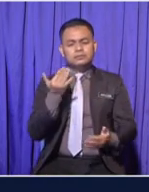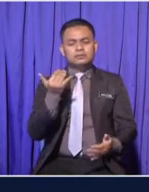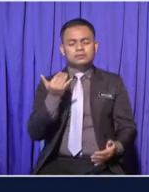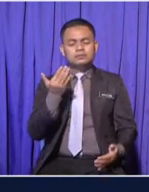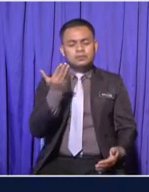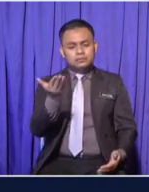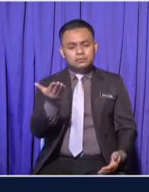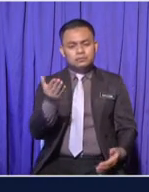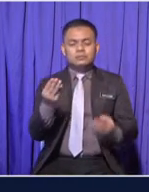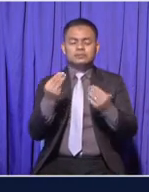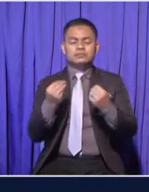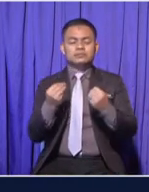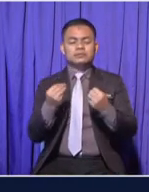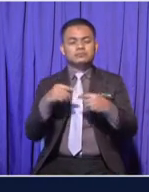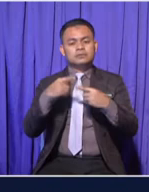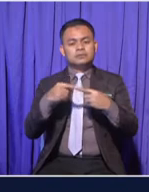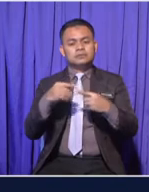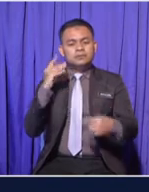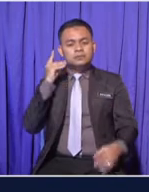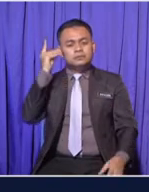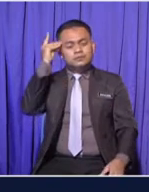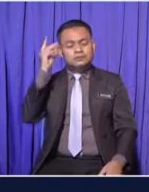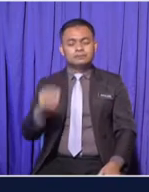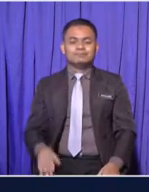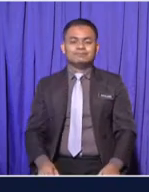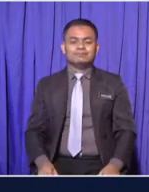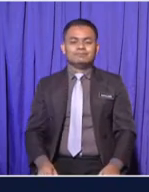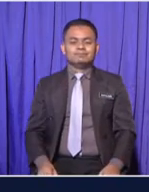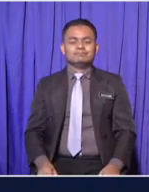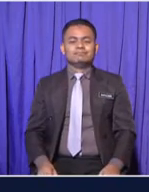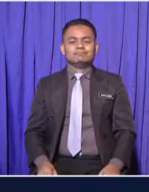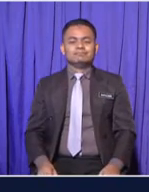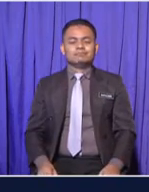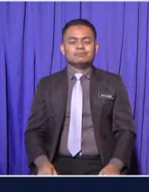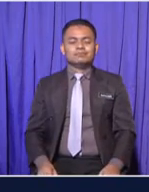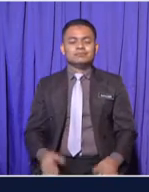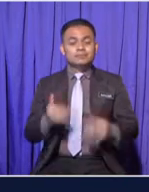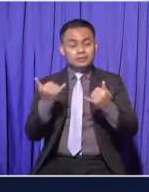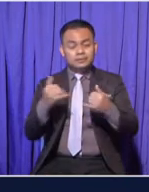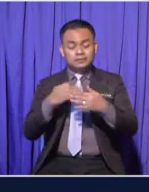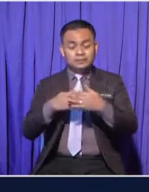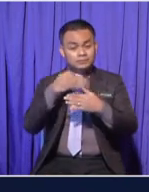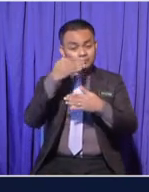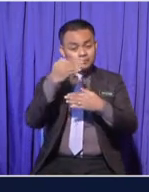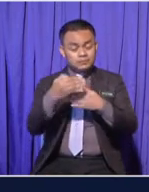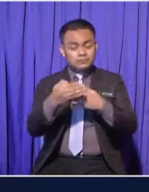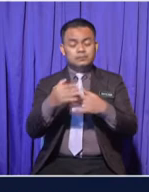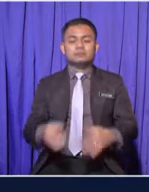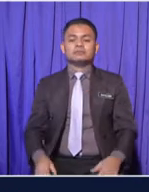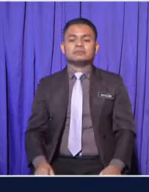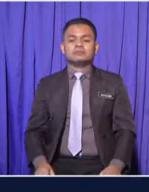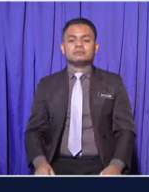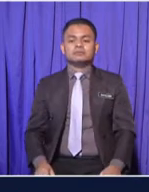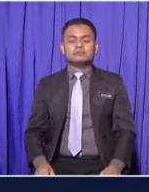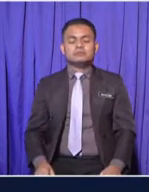when you are an adult? Moving on, we will learn more about